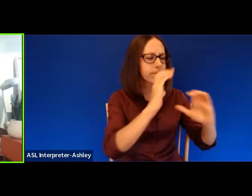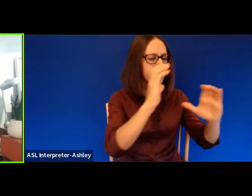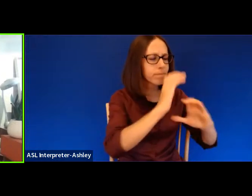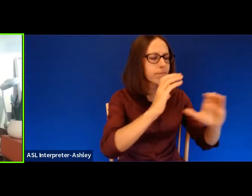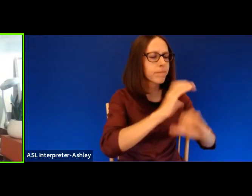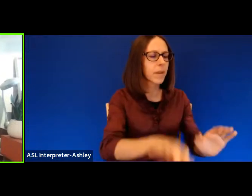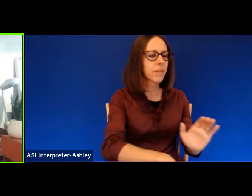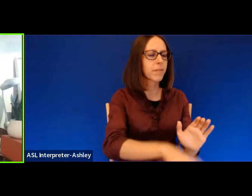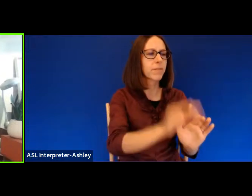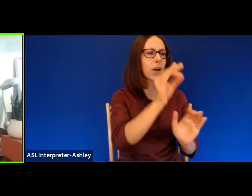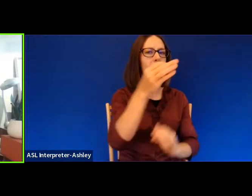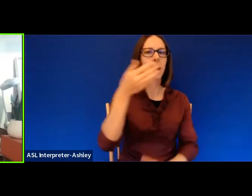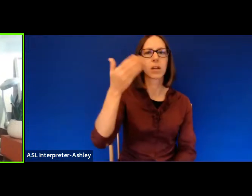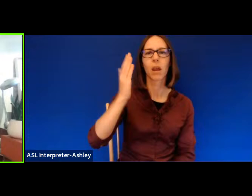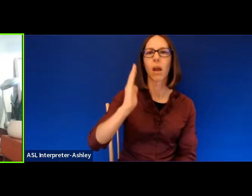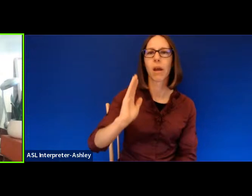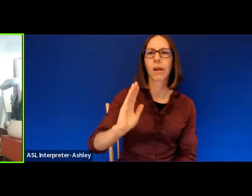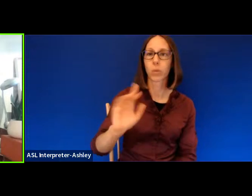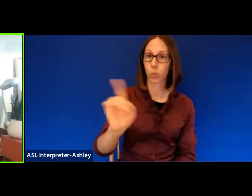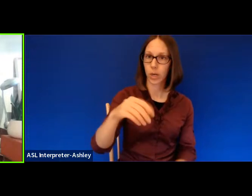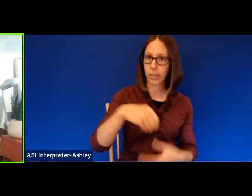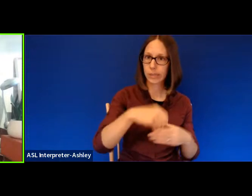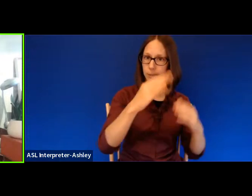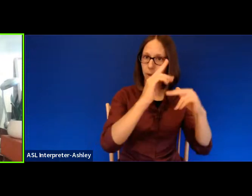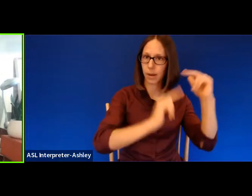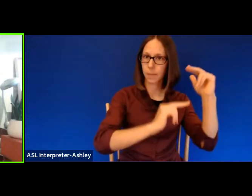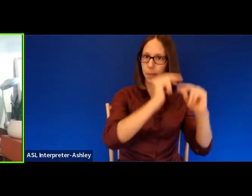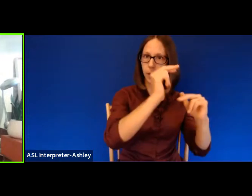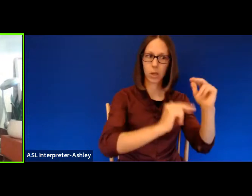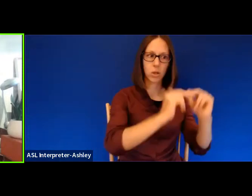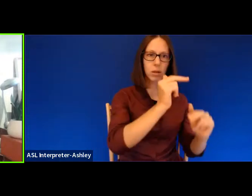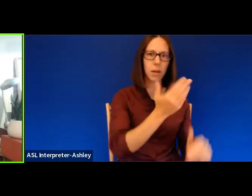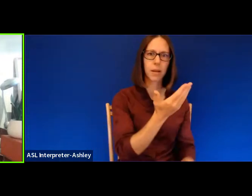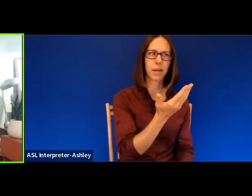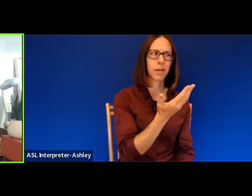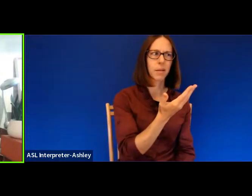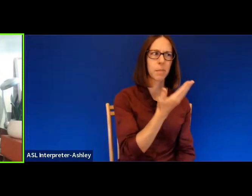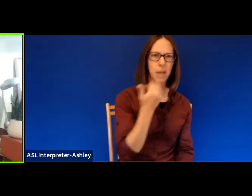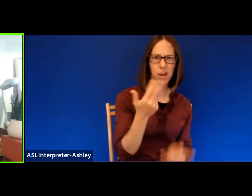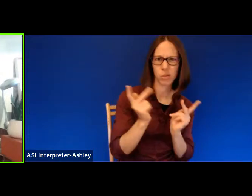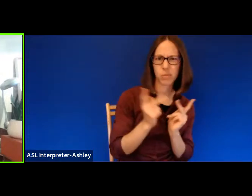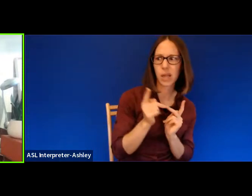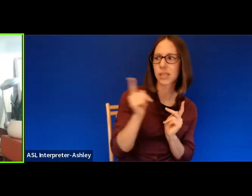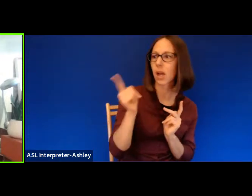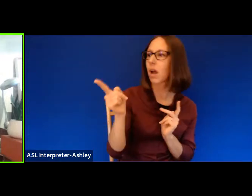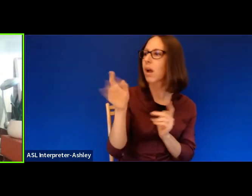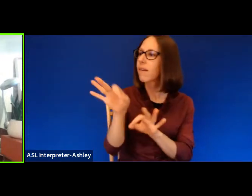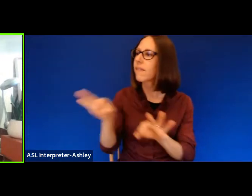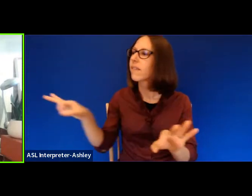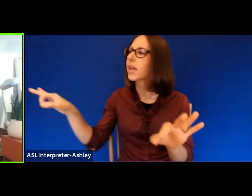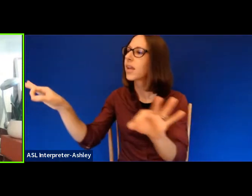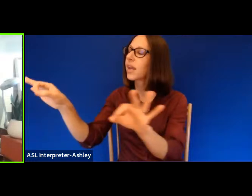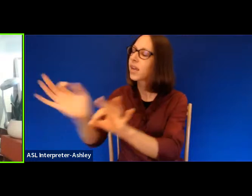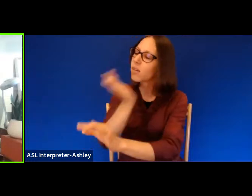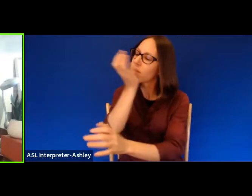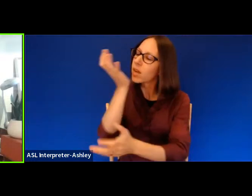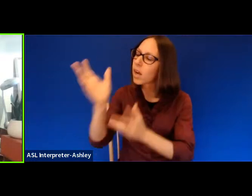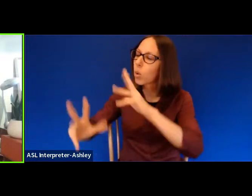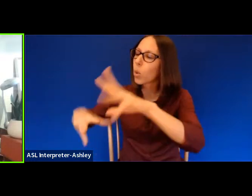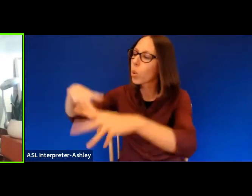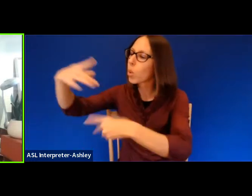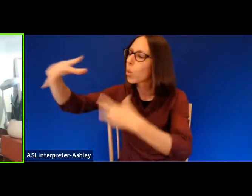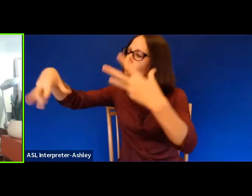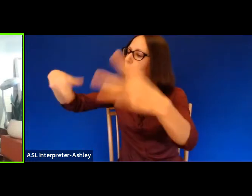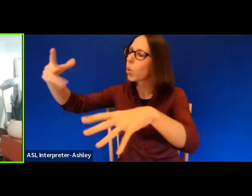building. Better off in a field whose owner, if any, has let the ivy overtake it. Shotgun shacks pulled